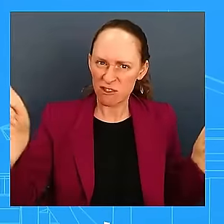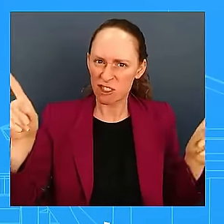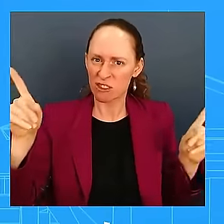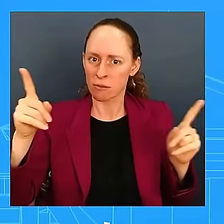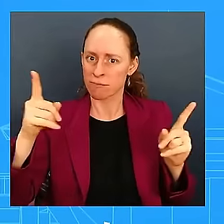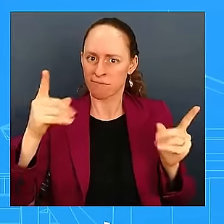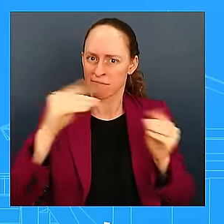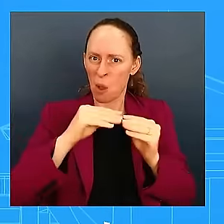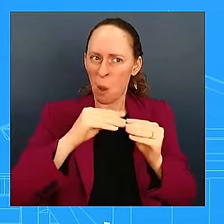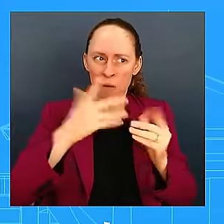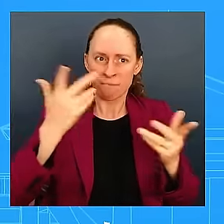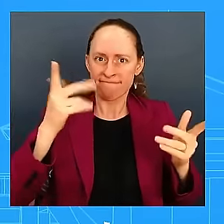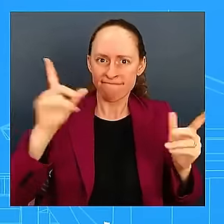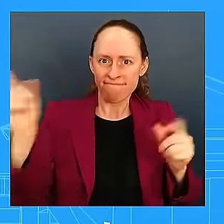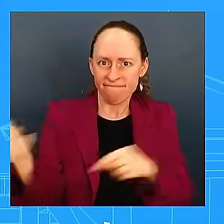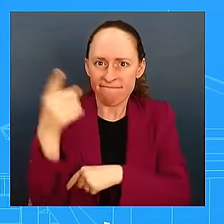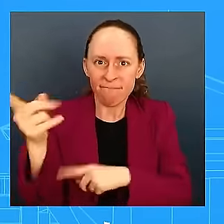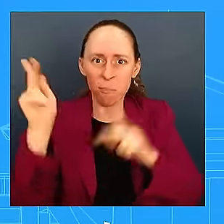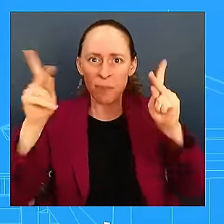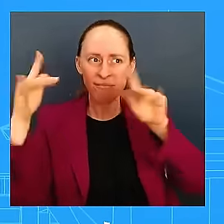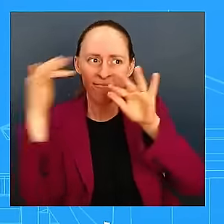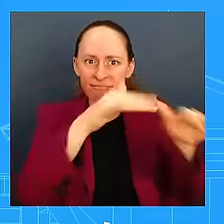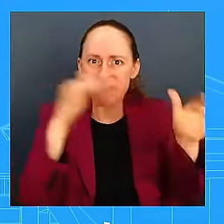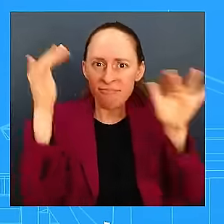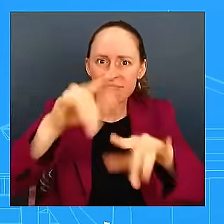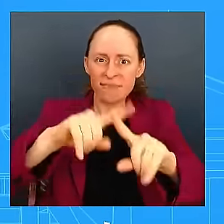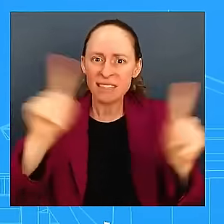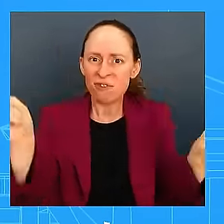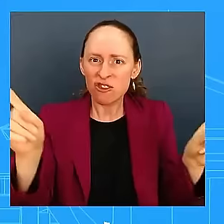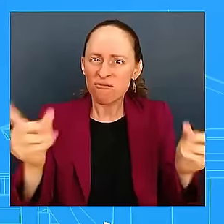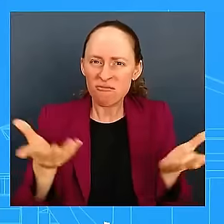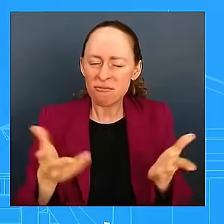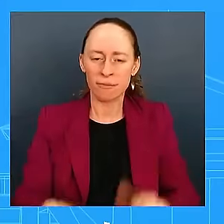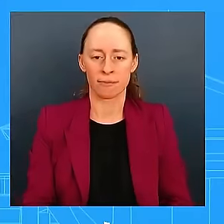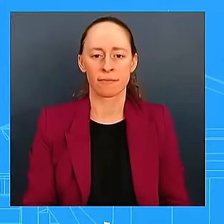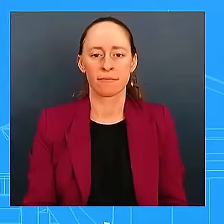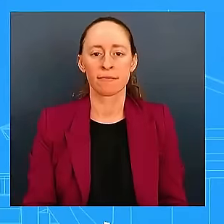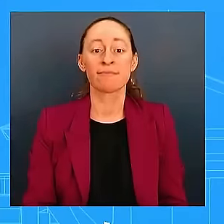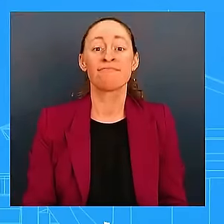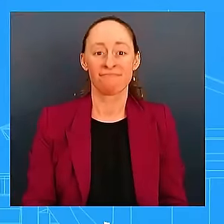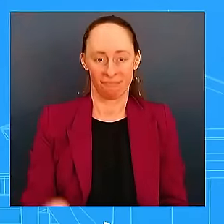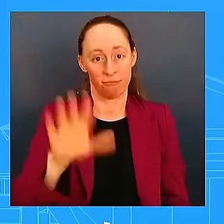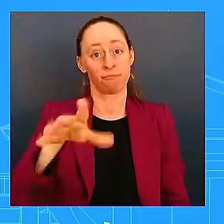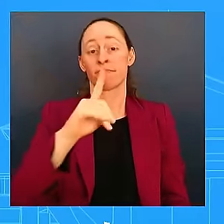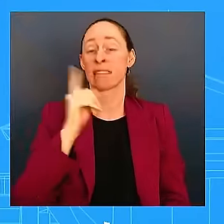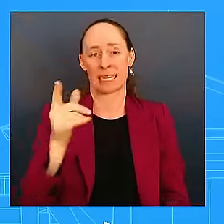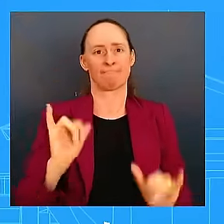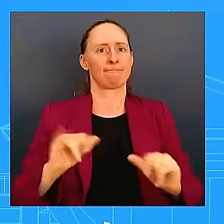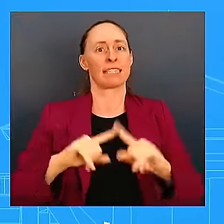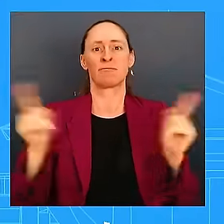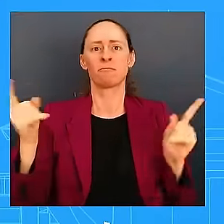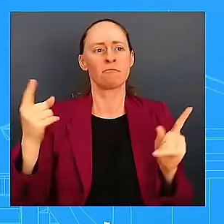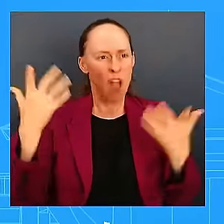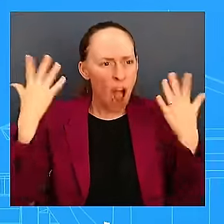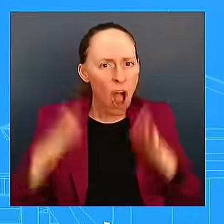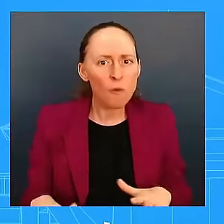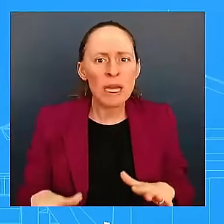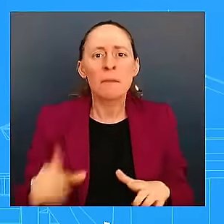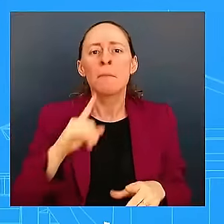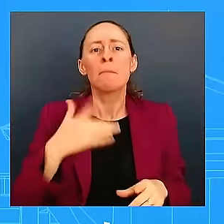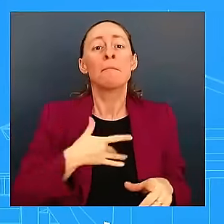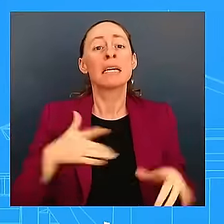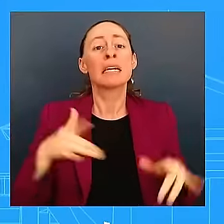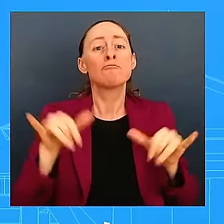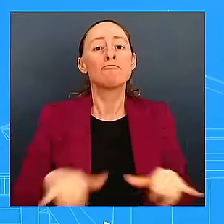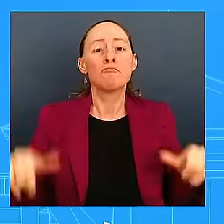This is why we've been moving resources into the area since Monday and having – we know there's a large population that's really